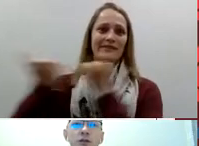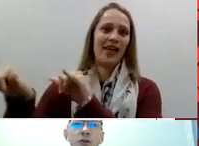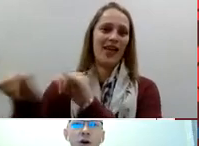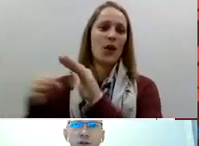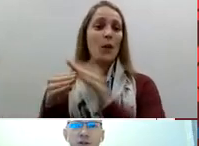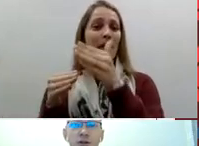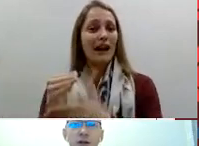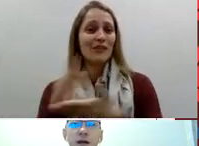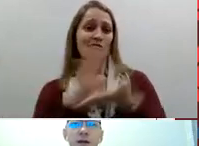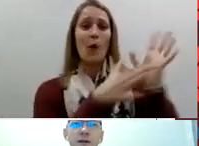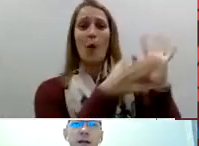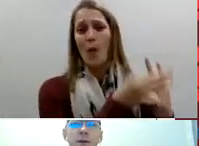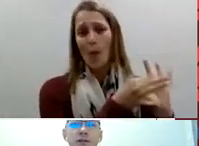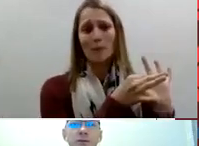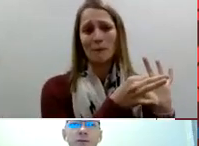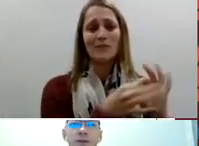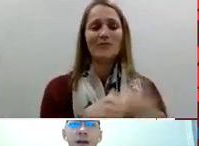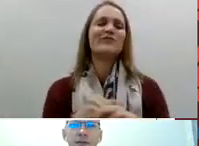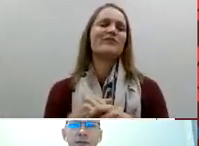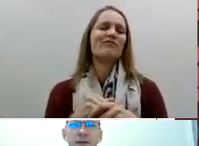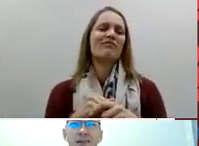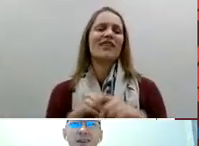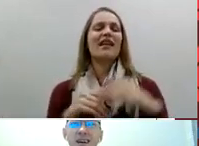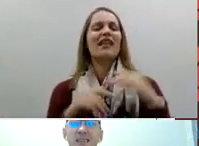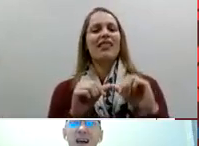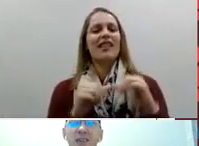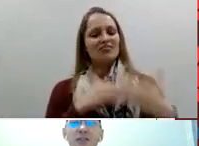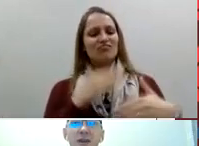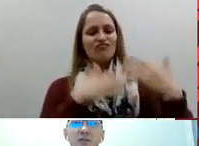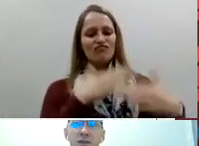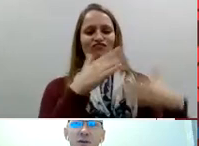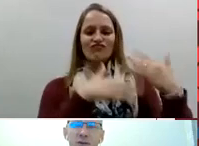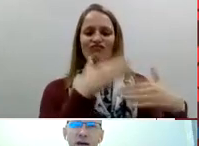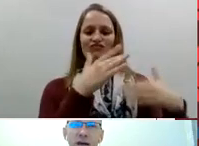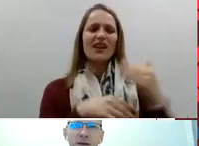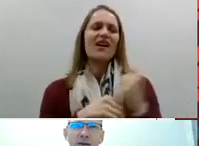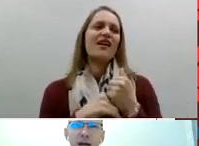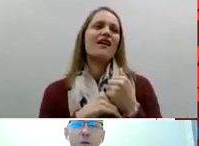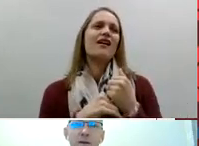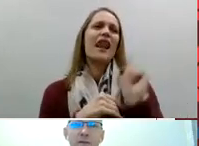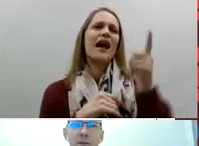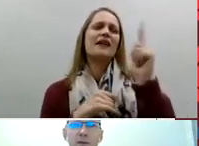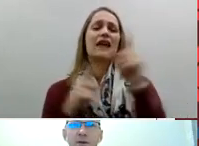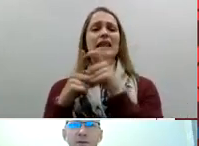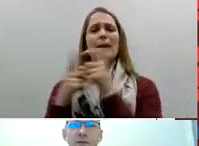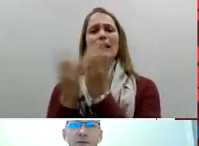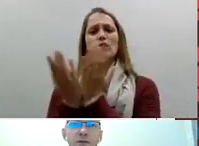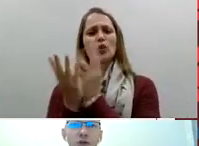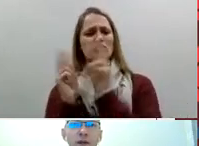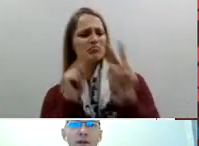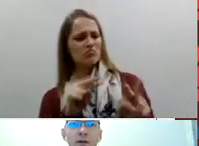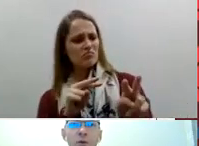to school at Della Bud School for the Deaf as at three years old I had to stay away from my mother